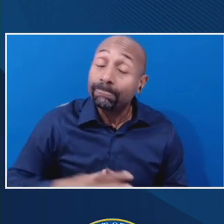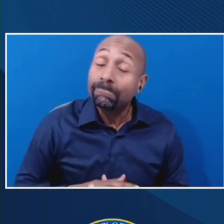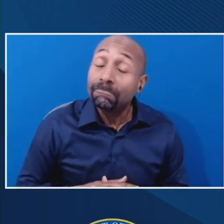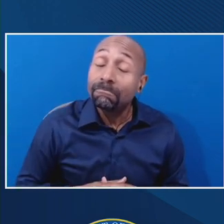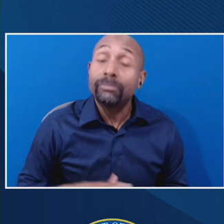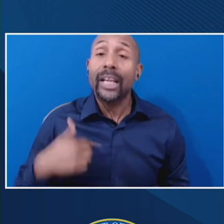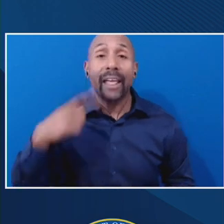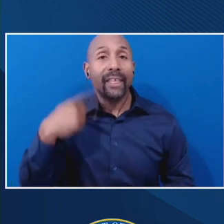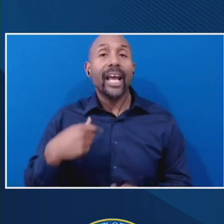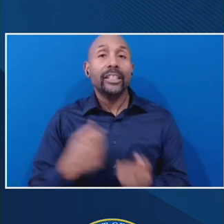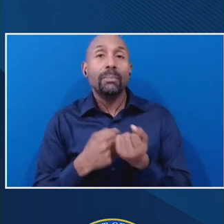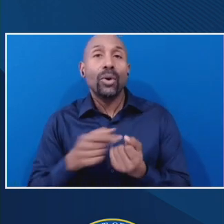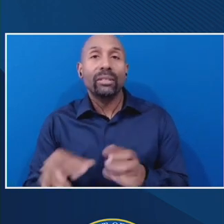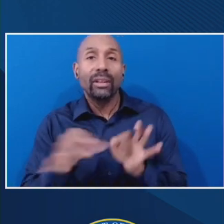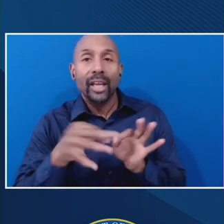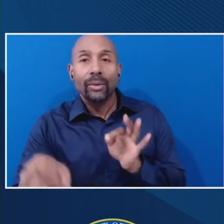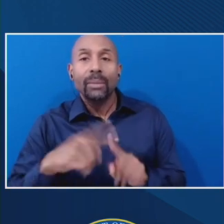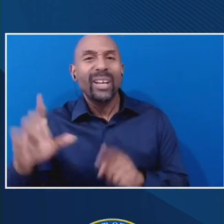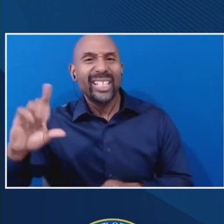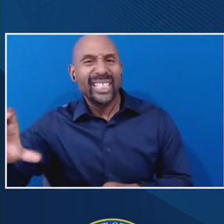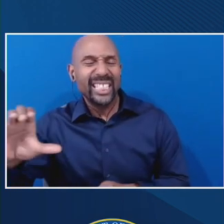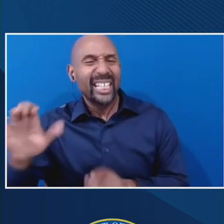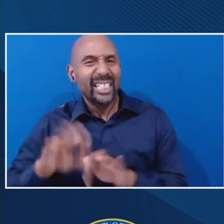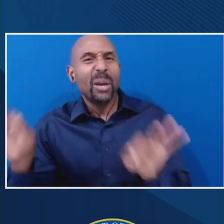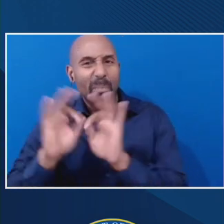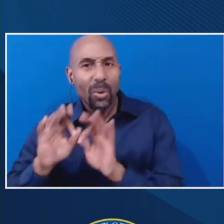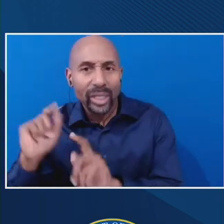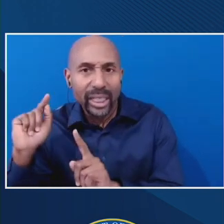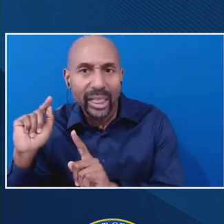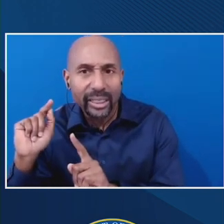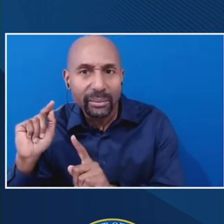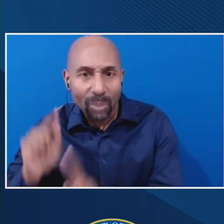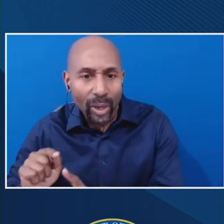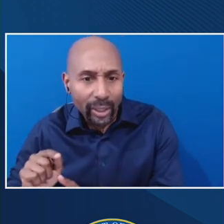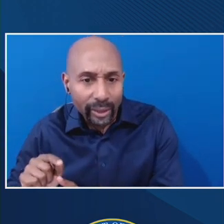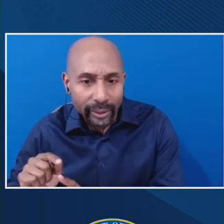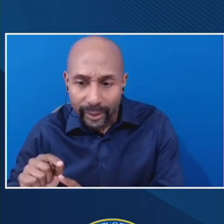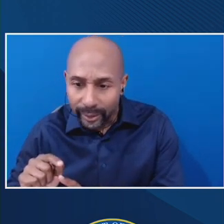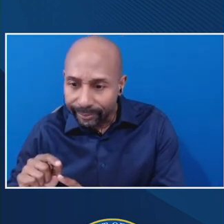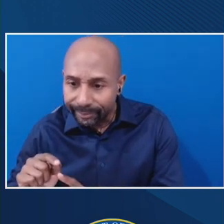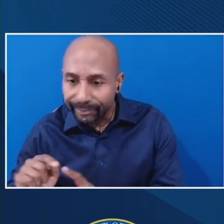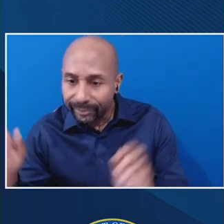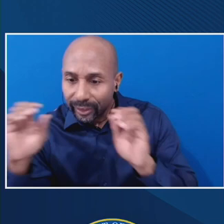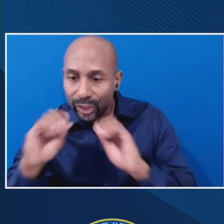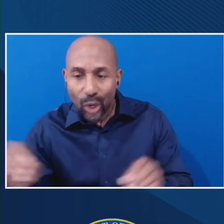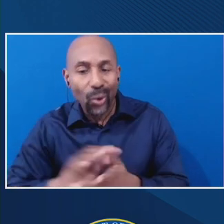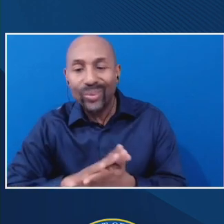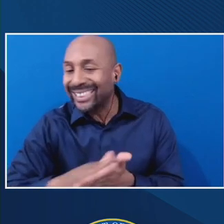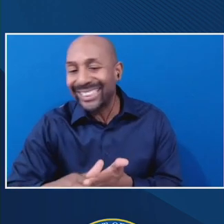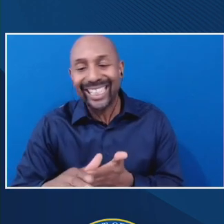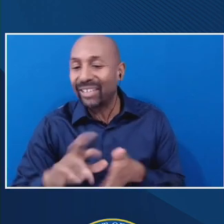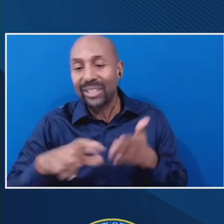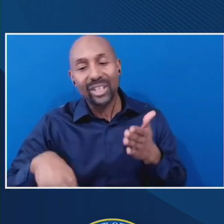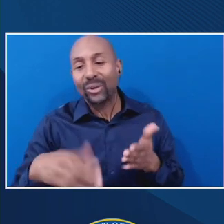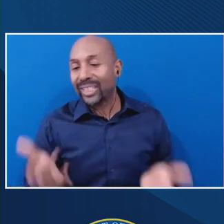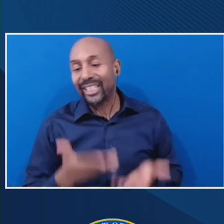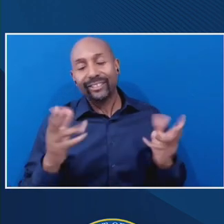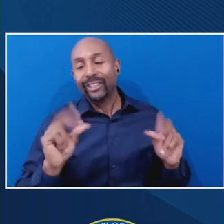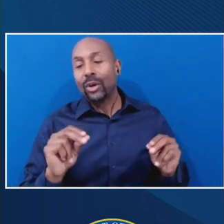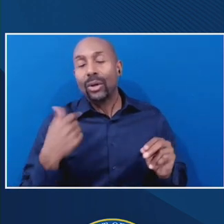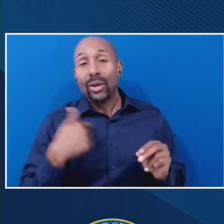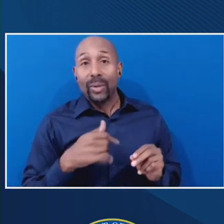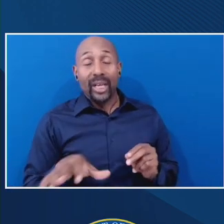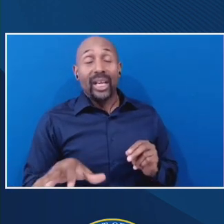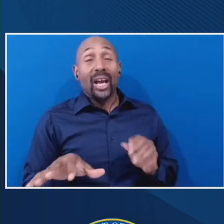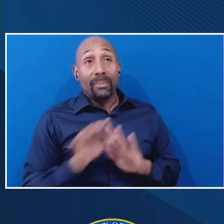raised a pretty important point. There are no clean outcomes here. We are making a choice, it seems to me, between the lesser of two evils. And